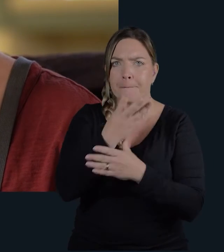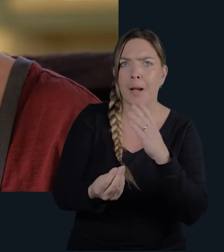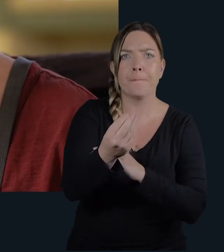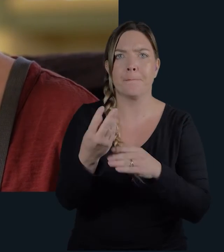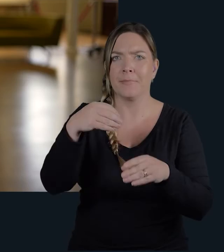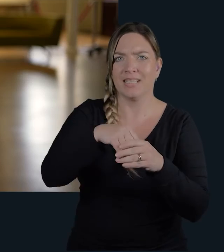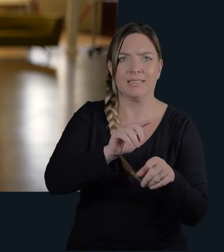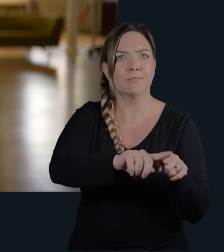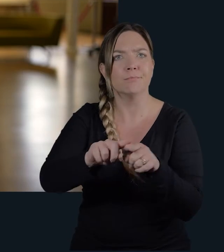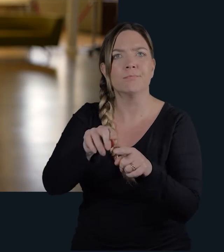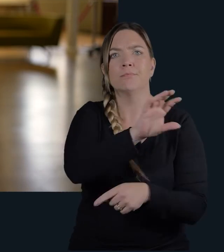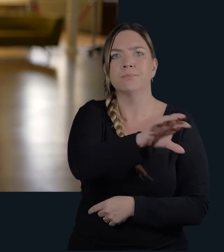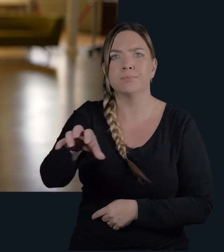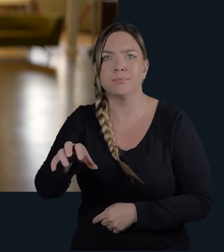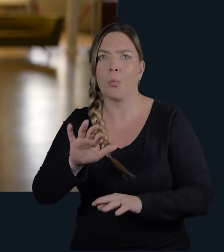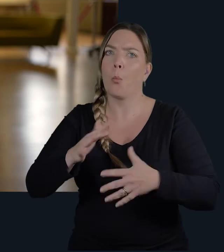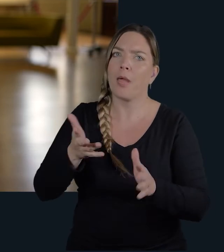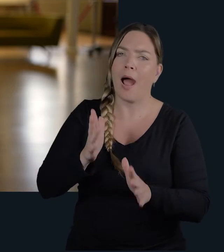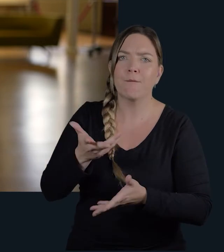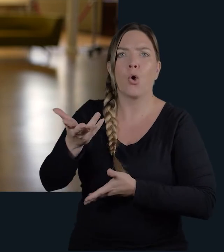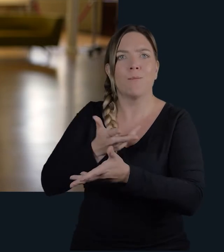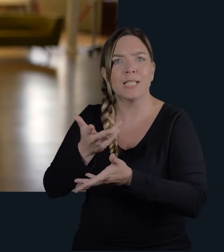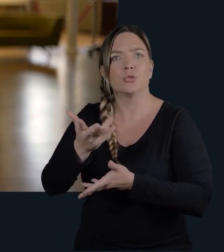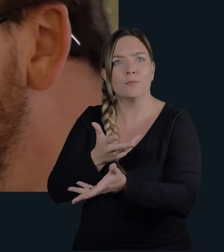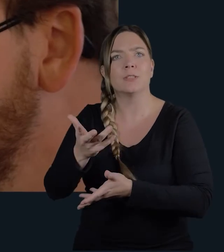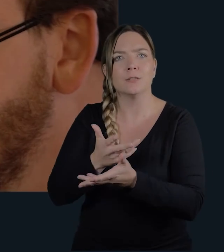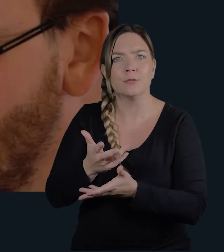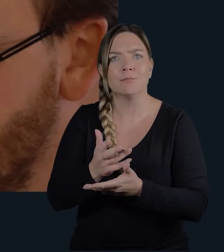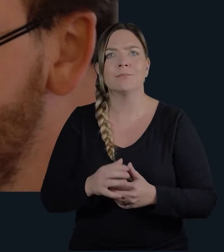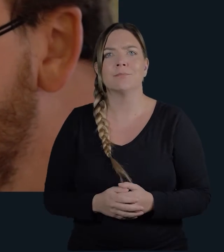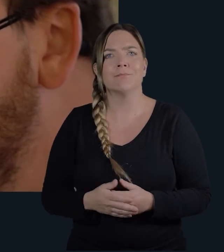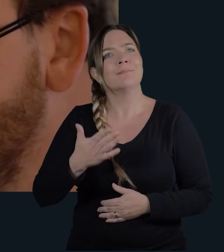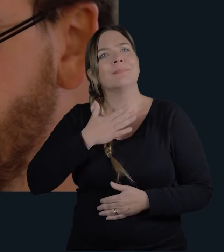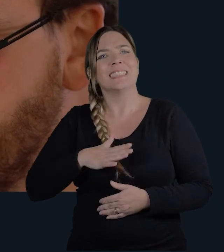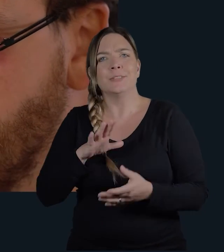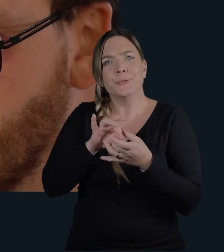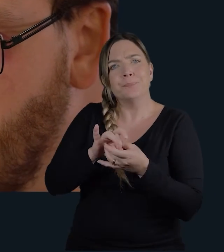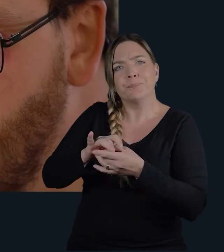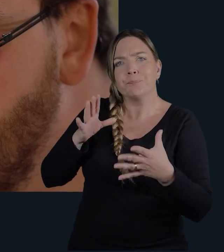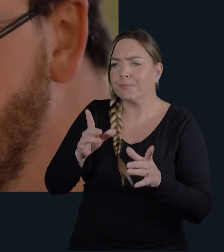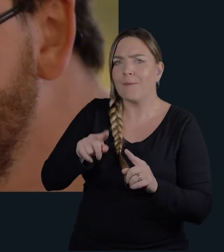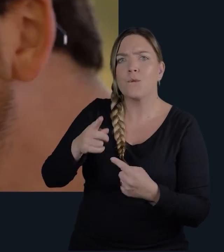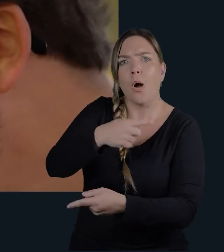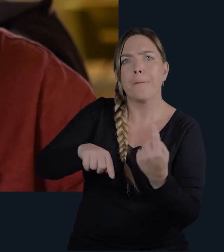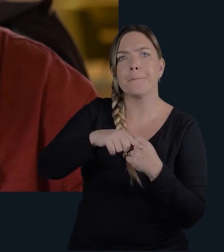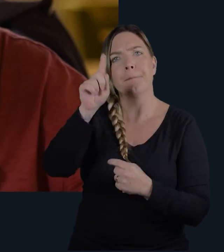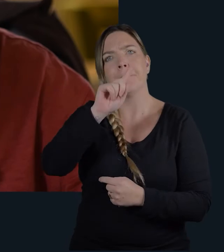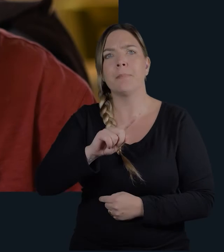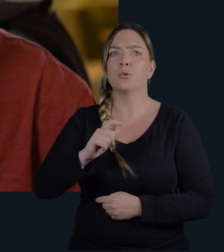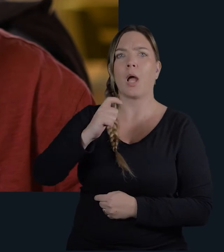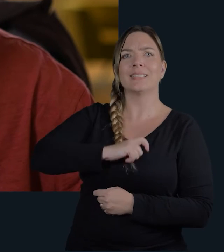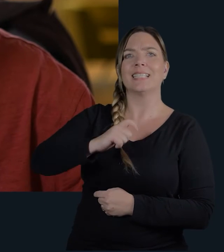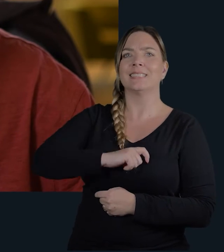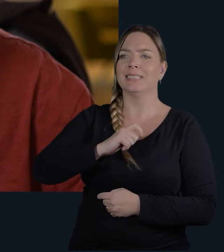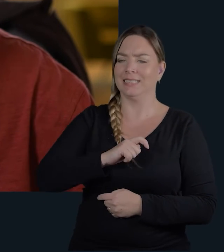these conversations. We need to disentangle disabled people's identity away from sort of internalised